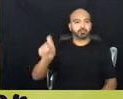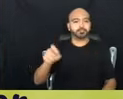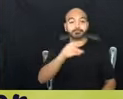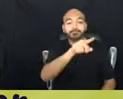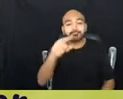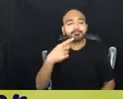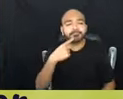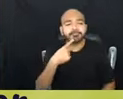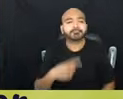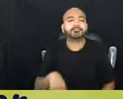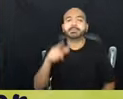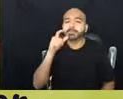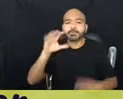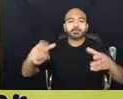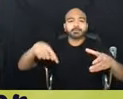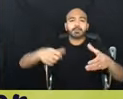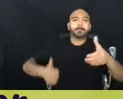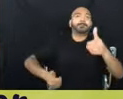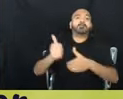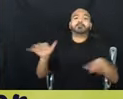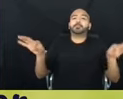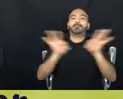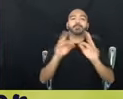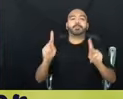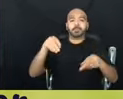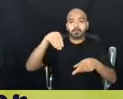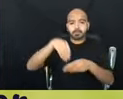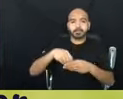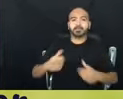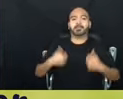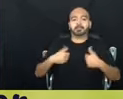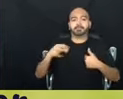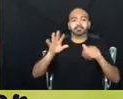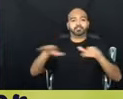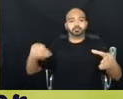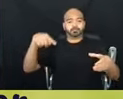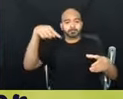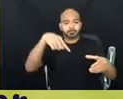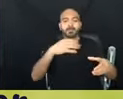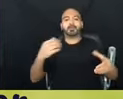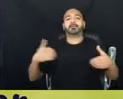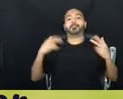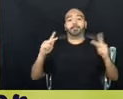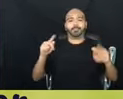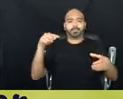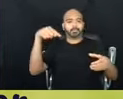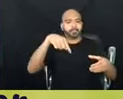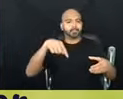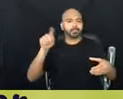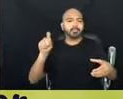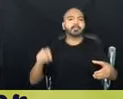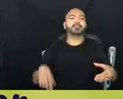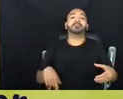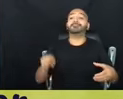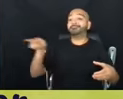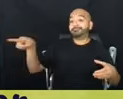who are the most important people in the lives of children and young people? Who are